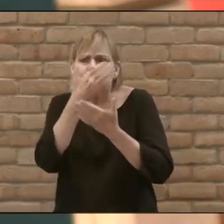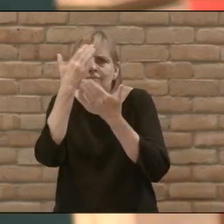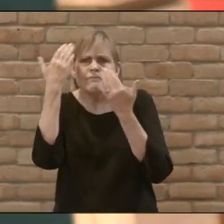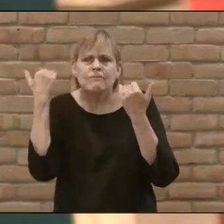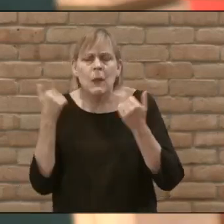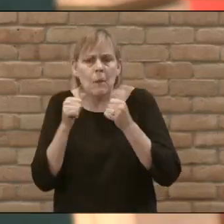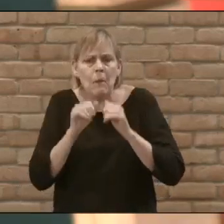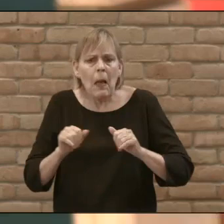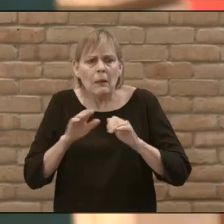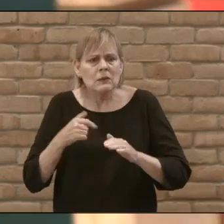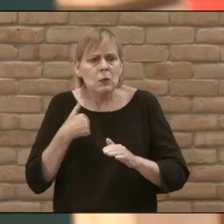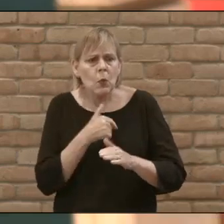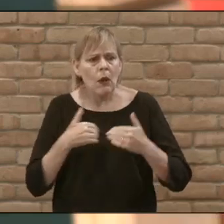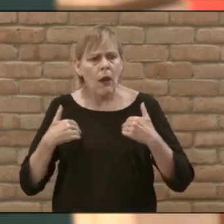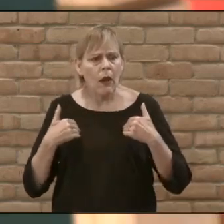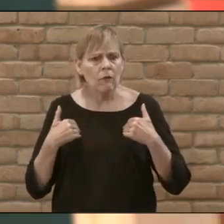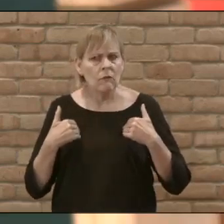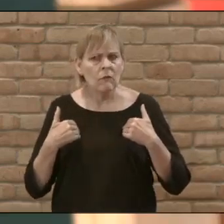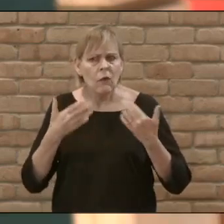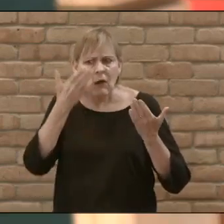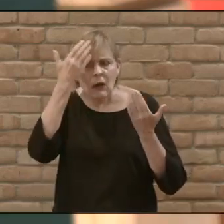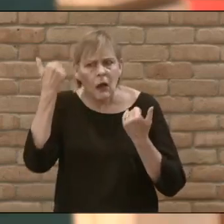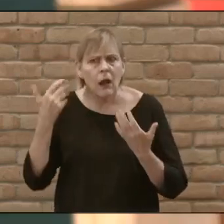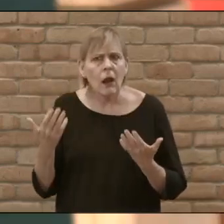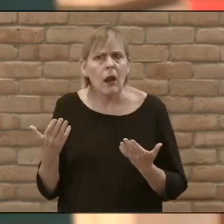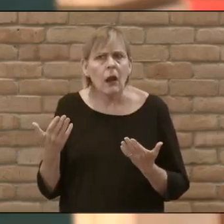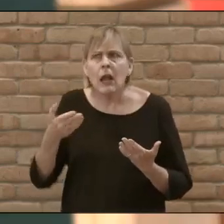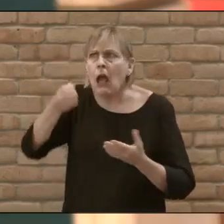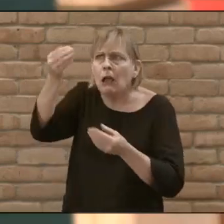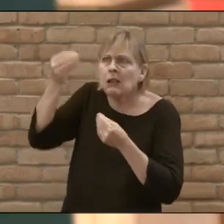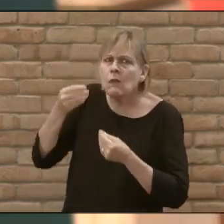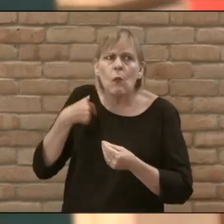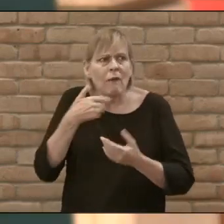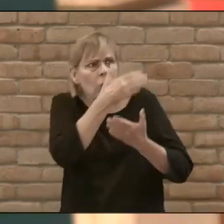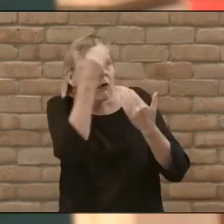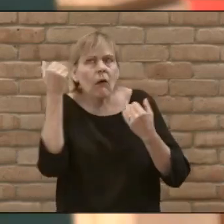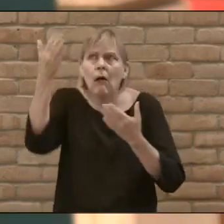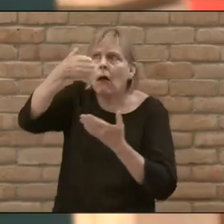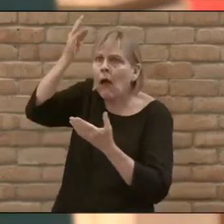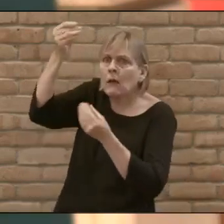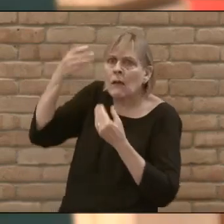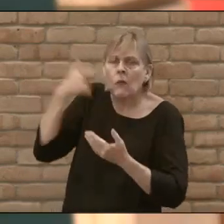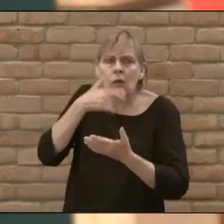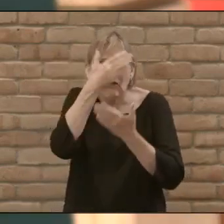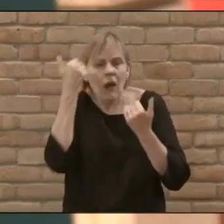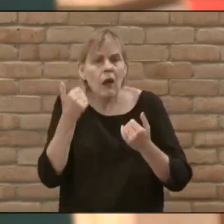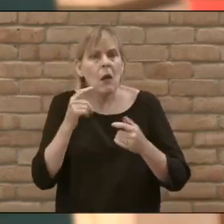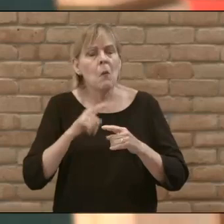for us to forget all the blessings that we have received from God And we can think they're a result of our hard work or that we're smarter